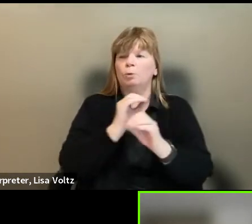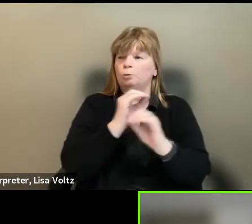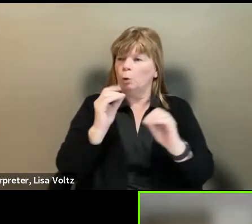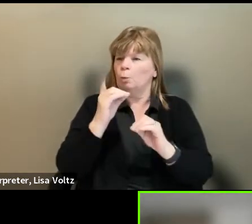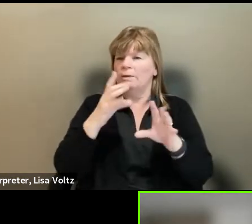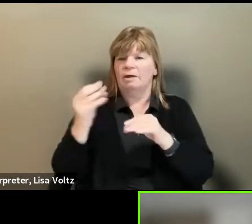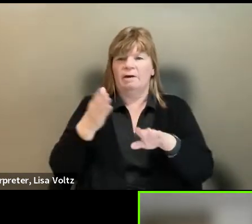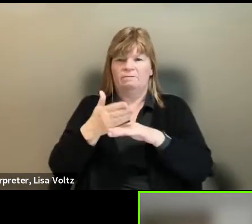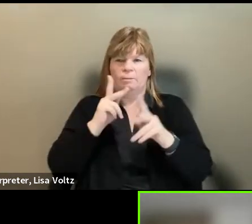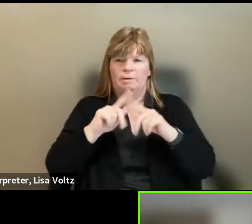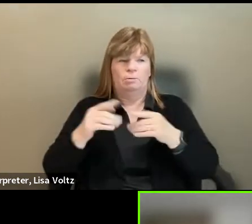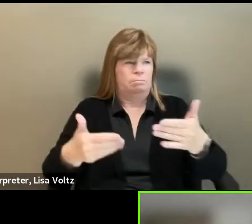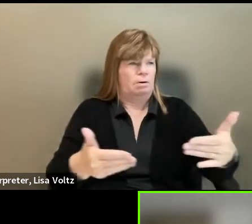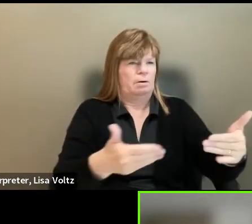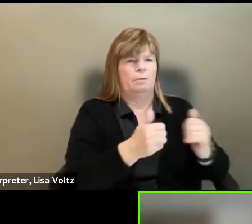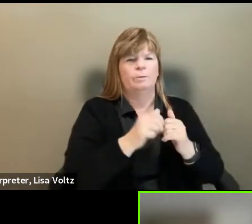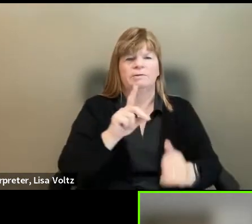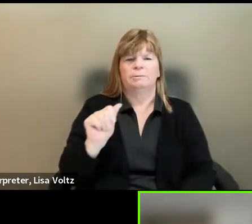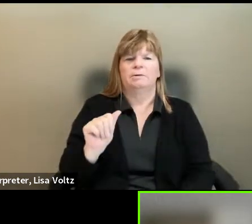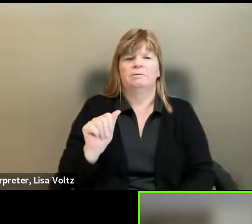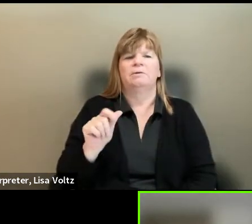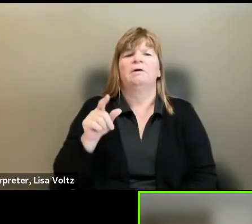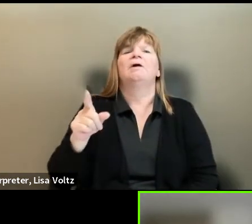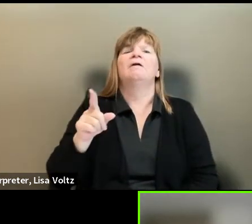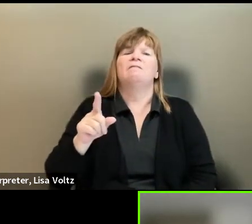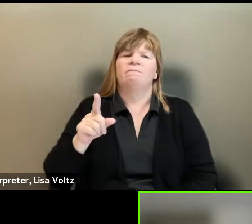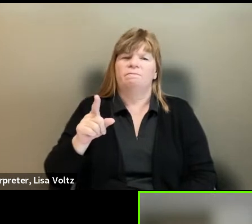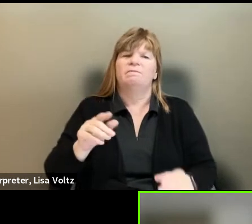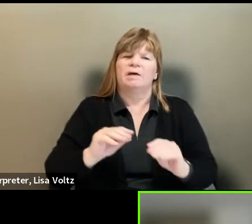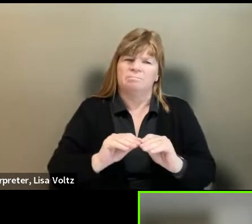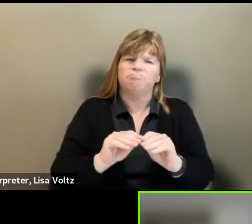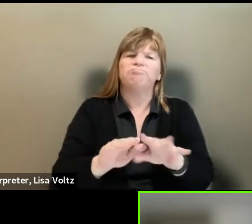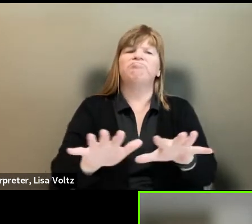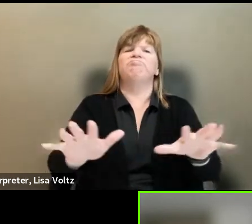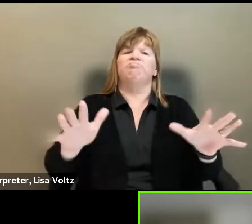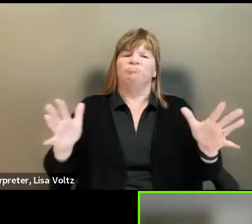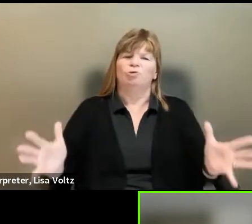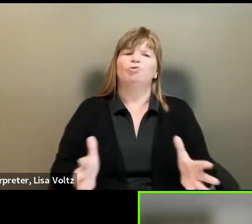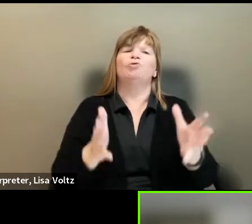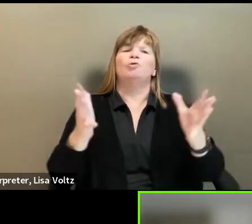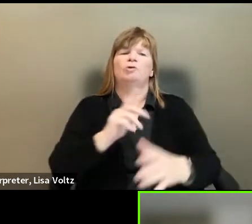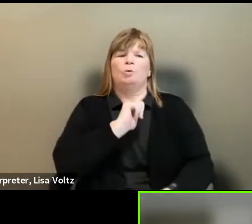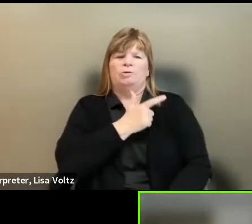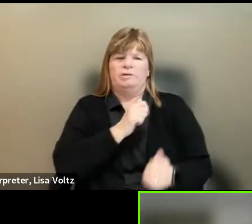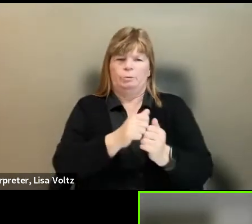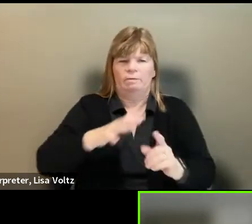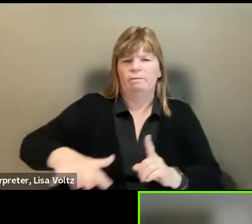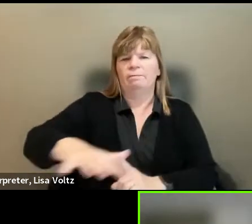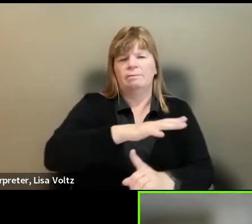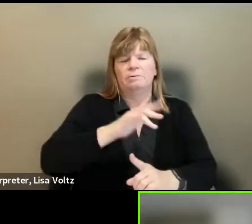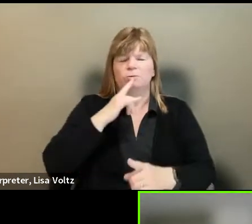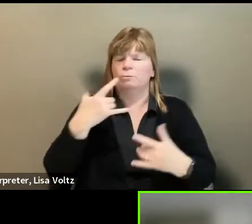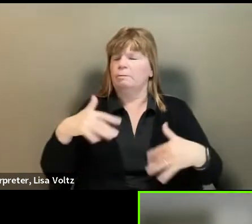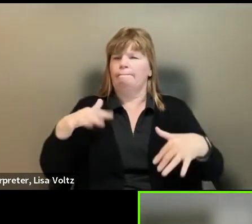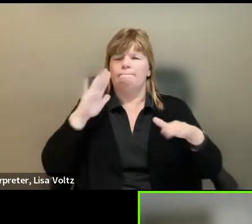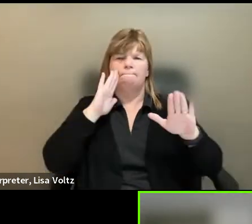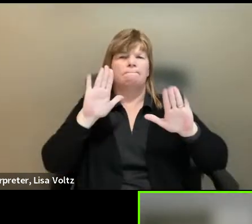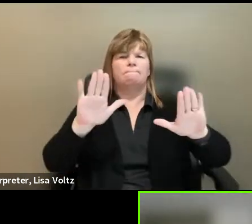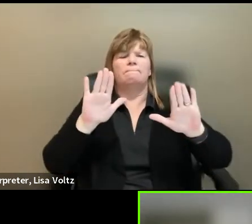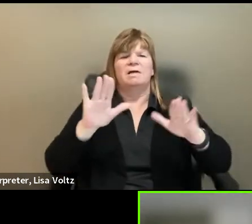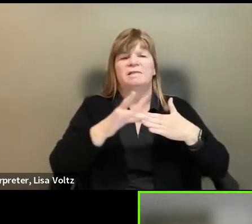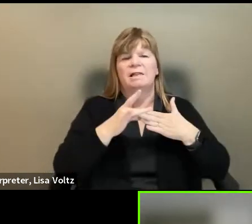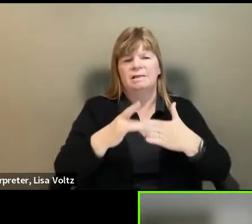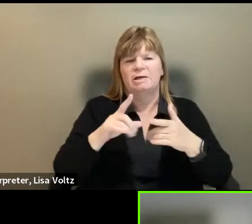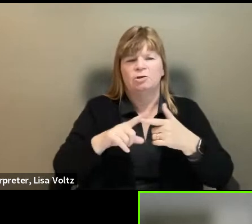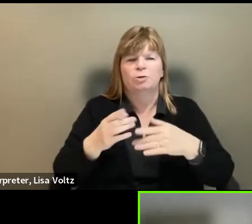disabilities were on and they create loyalty among their co-employees. So it was really amazing. It, they led to increases,